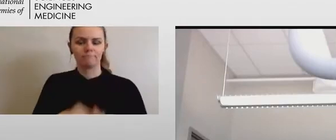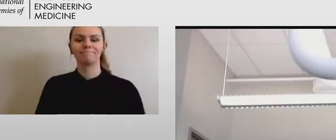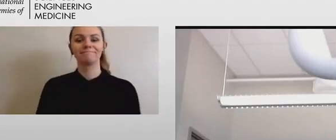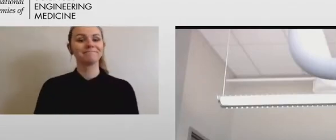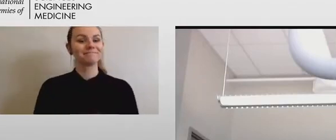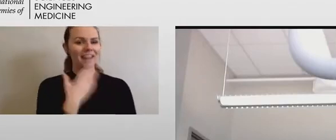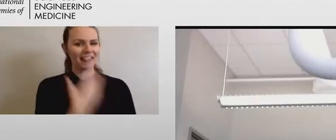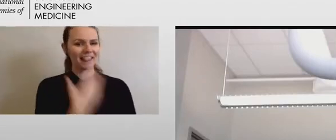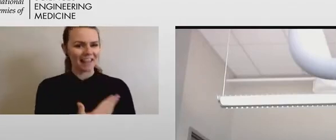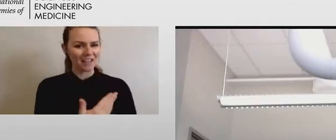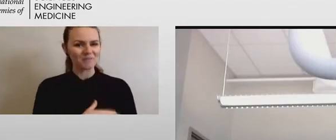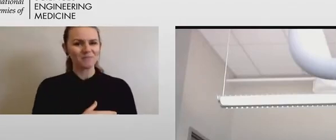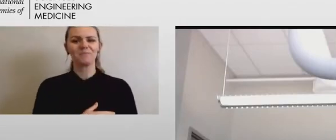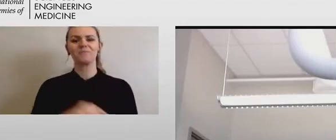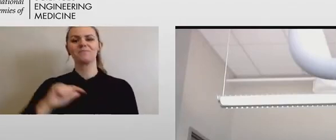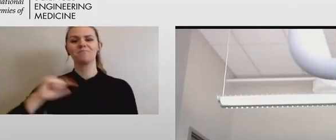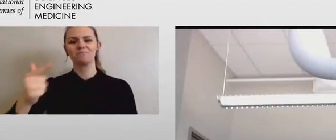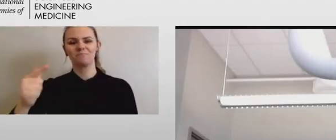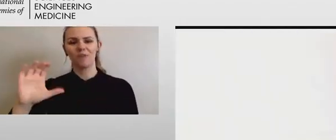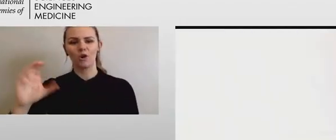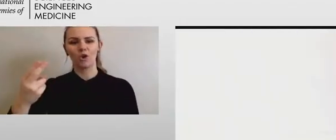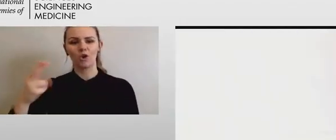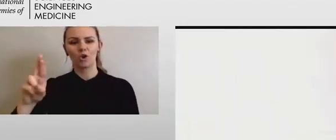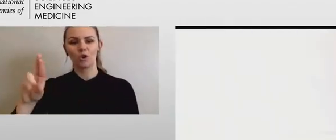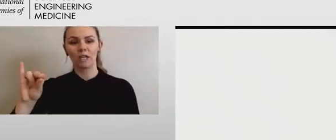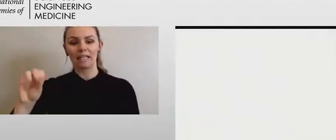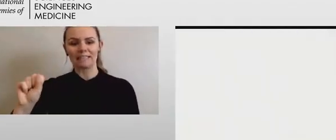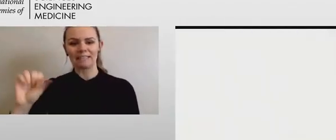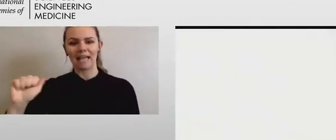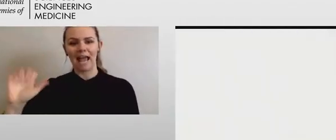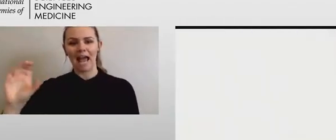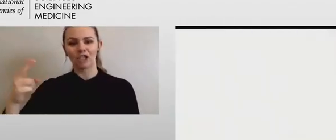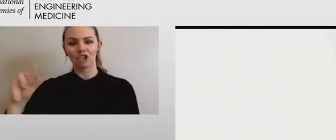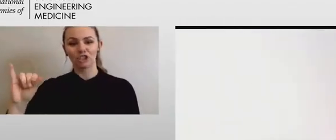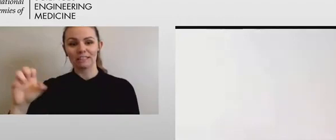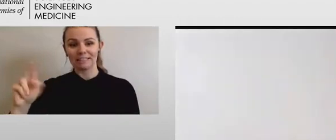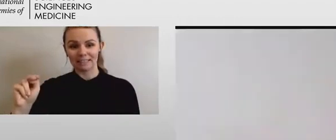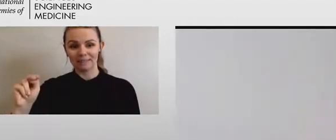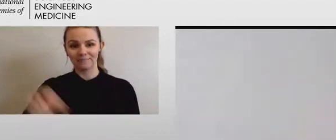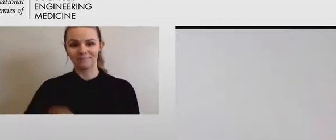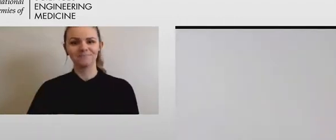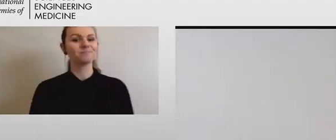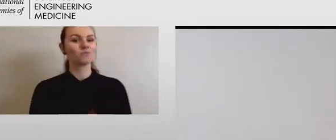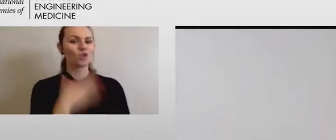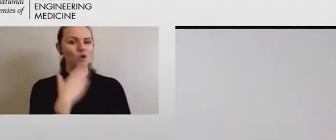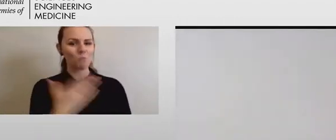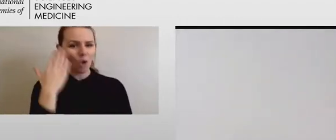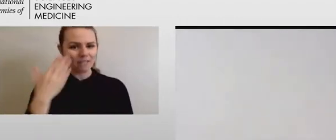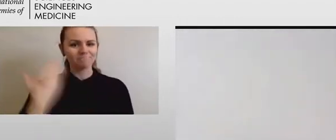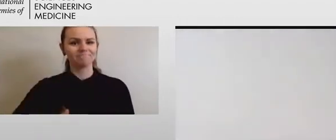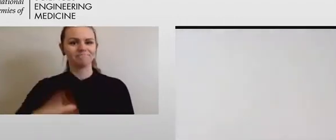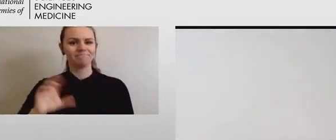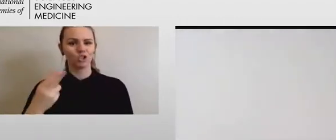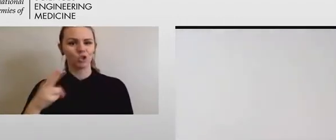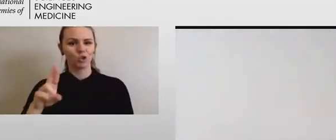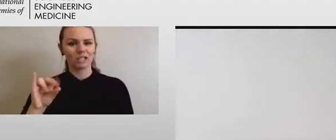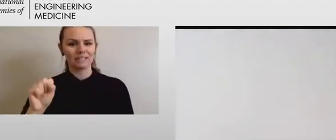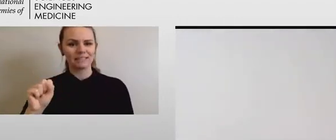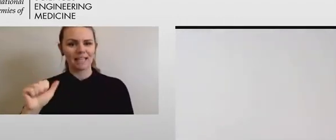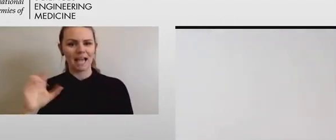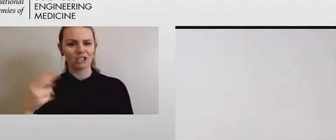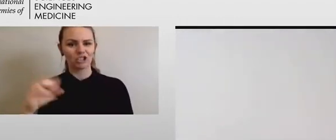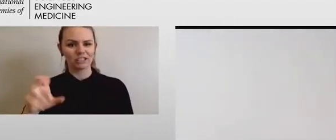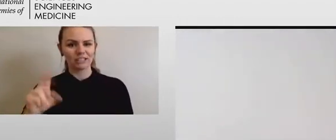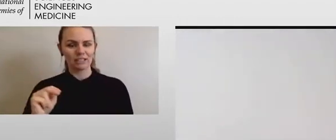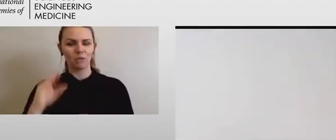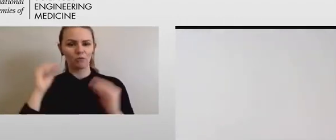Dr. Atchison. Good morning, folks. Chris Atchison, professor of geoscience education at the